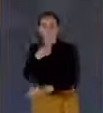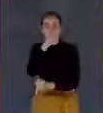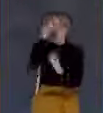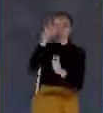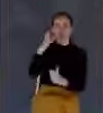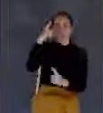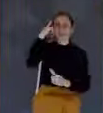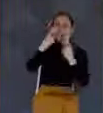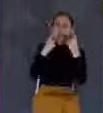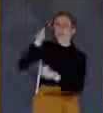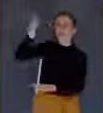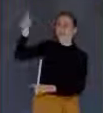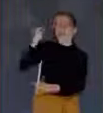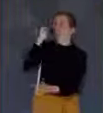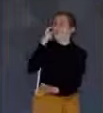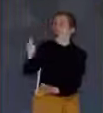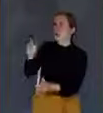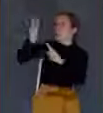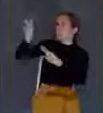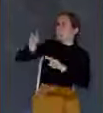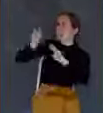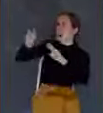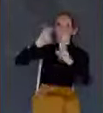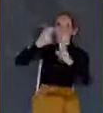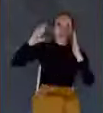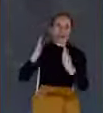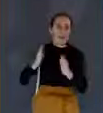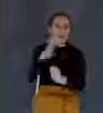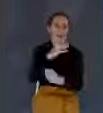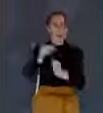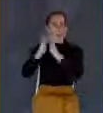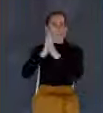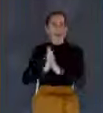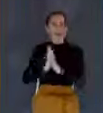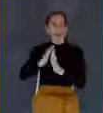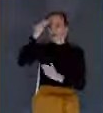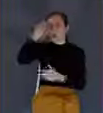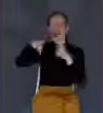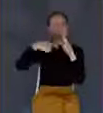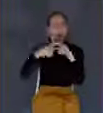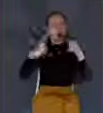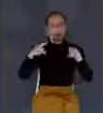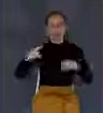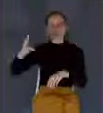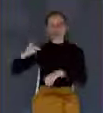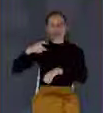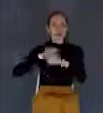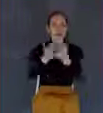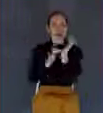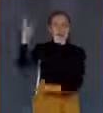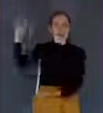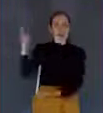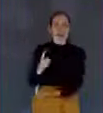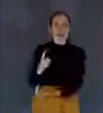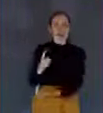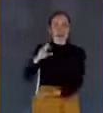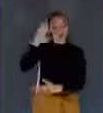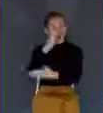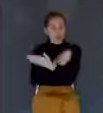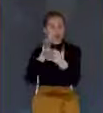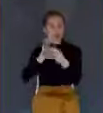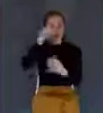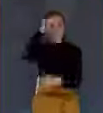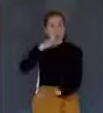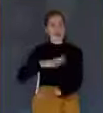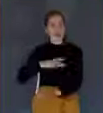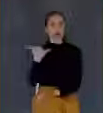for ye know not when the time is. For the Son of Man is a man taking a far journey, who left his house and gave authority